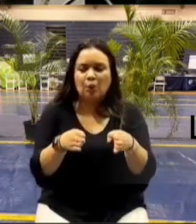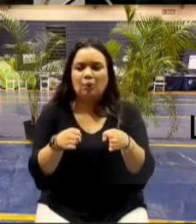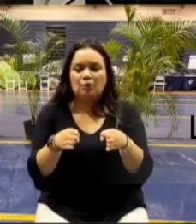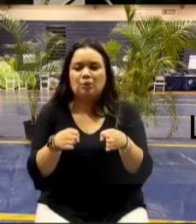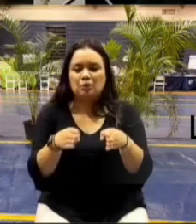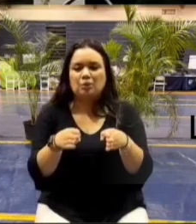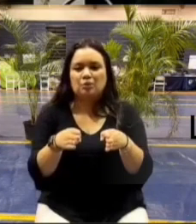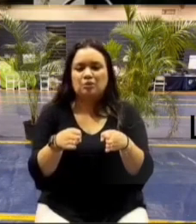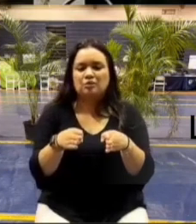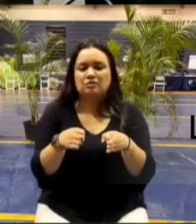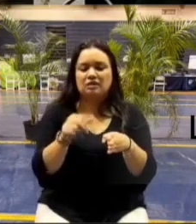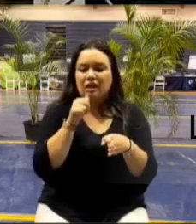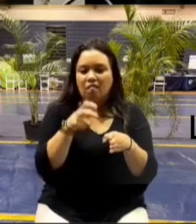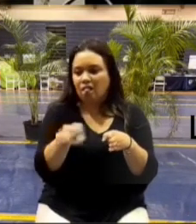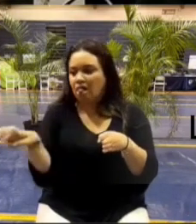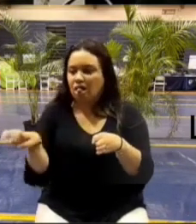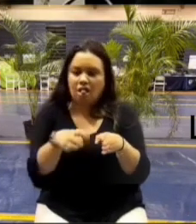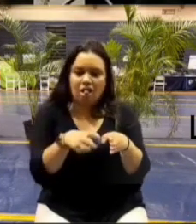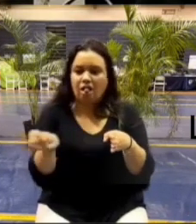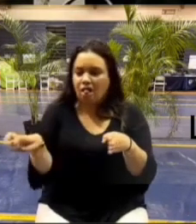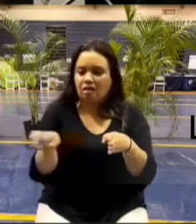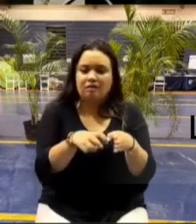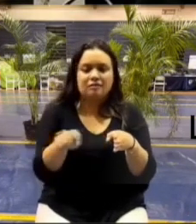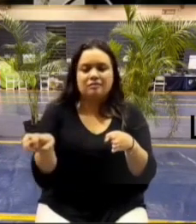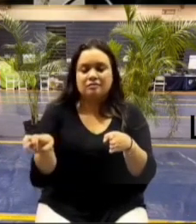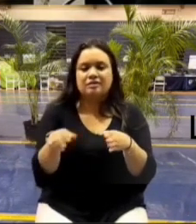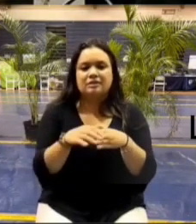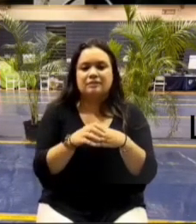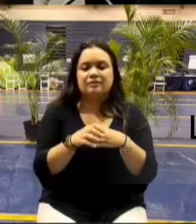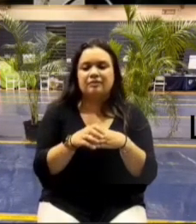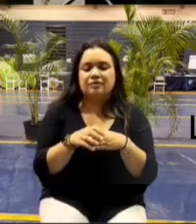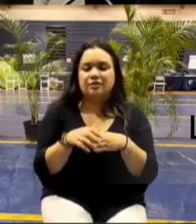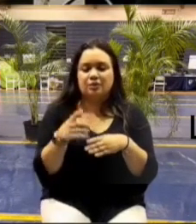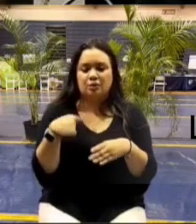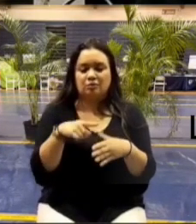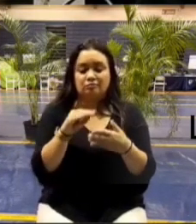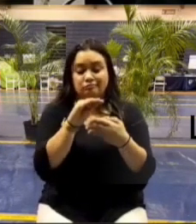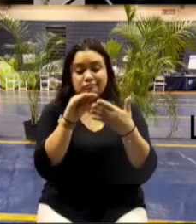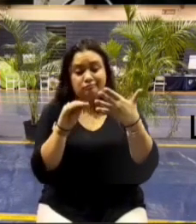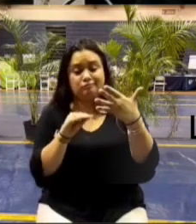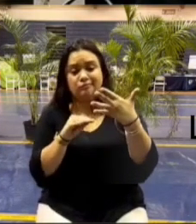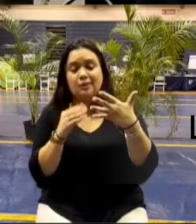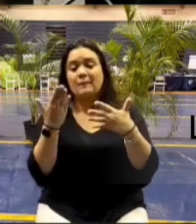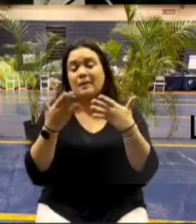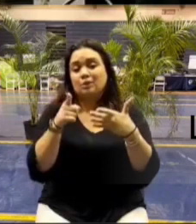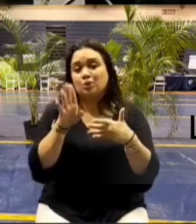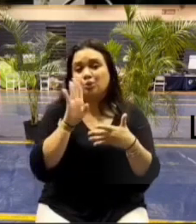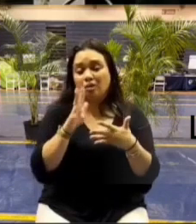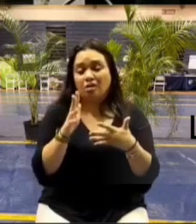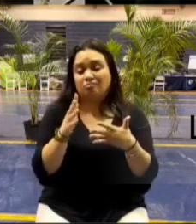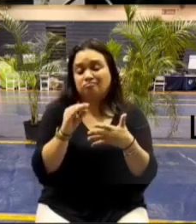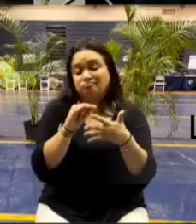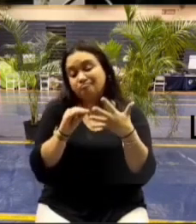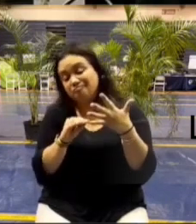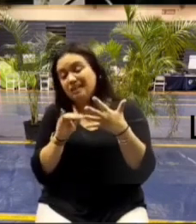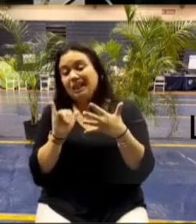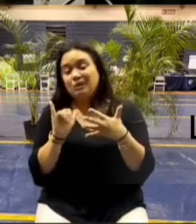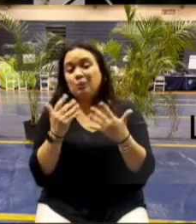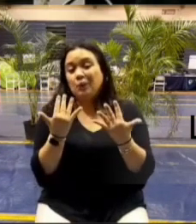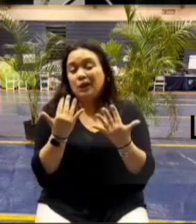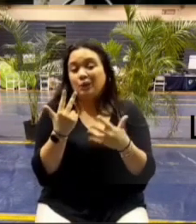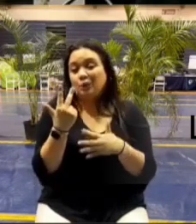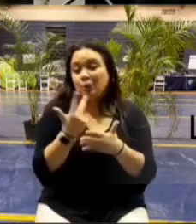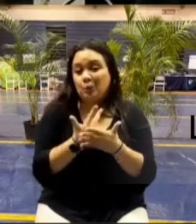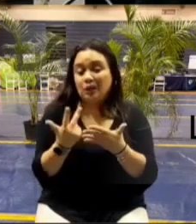so at this point you know if we put you down the batting order you know you might you might slip back three weeks but you probably aren't going to